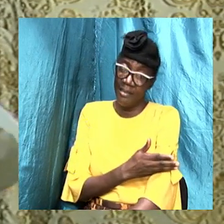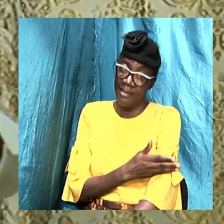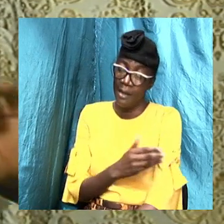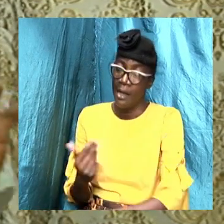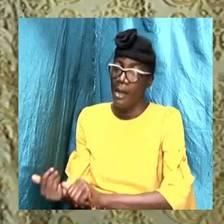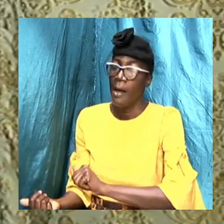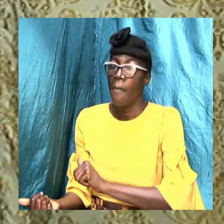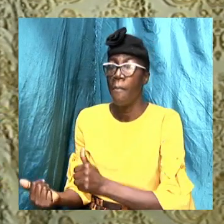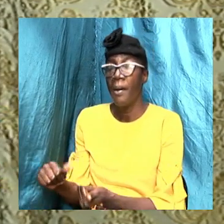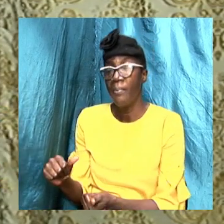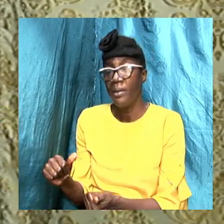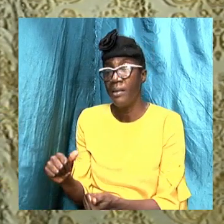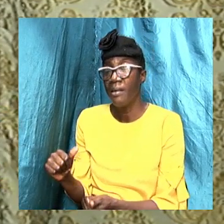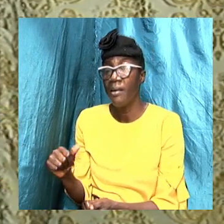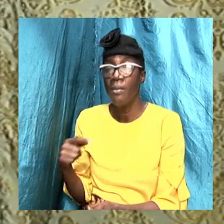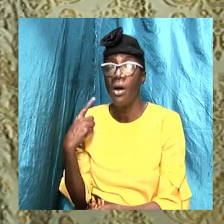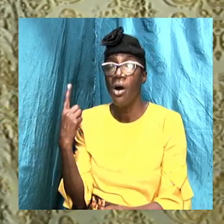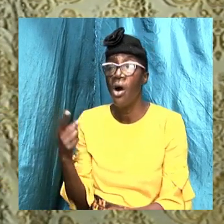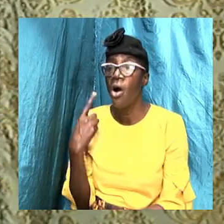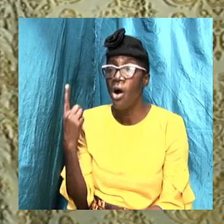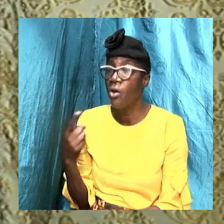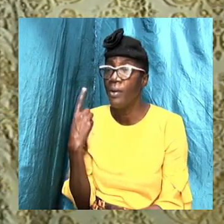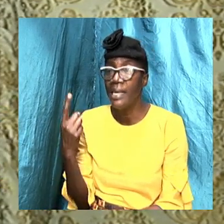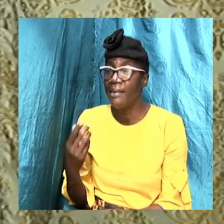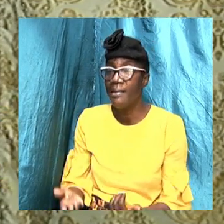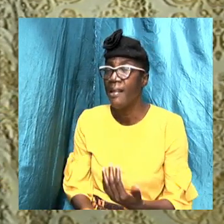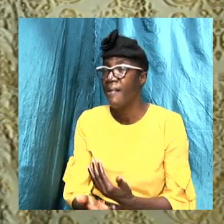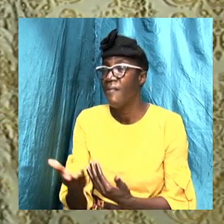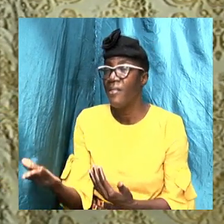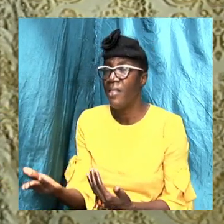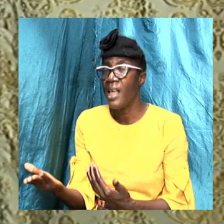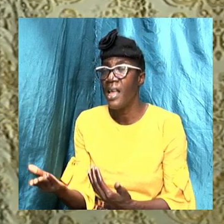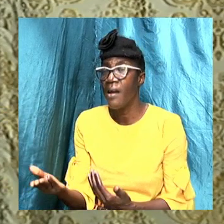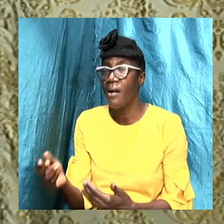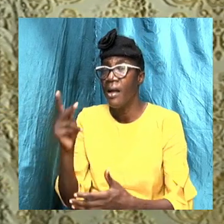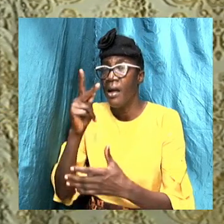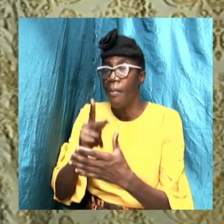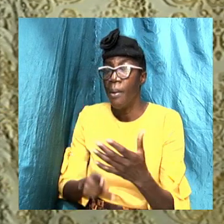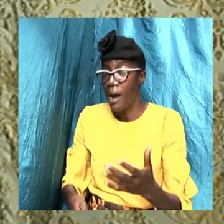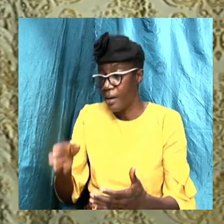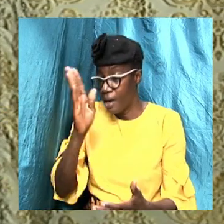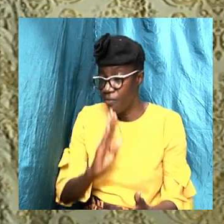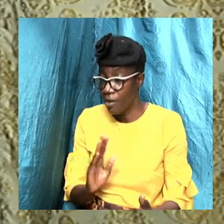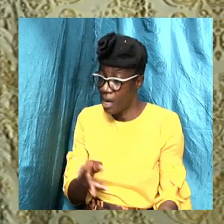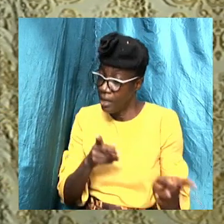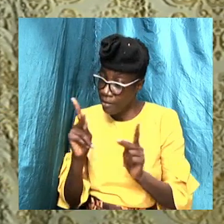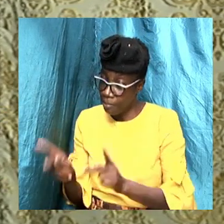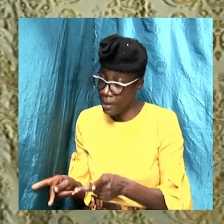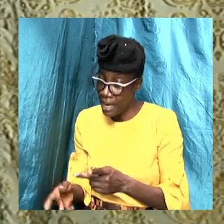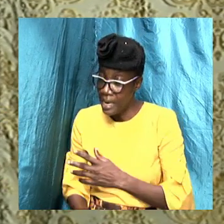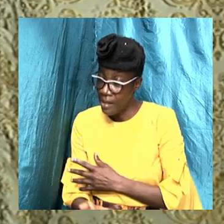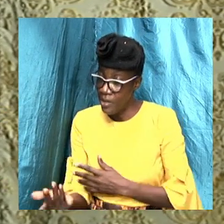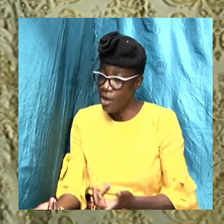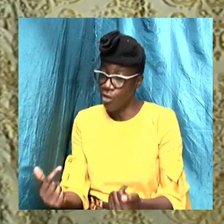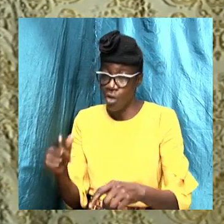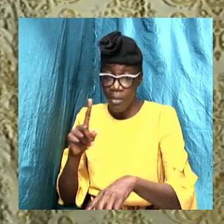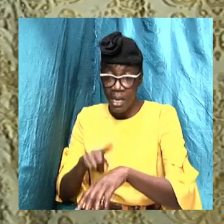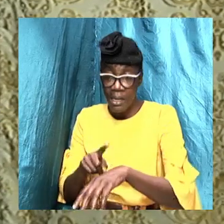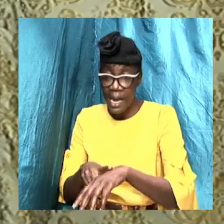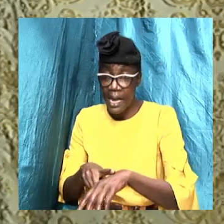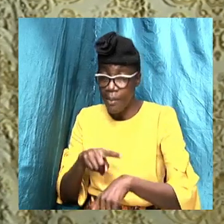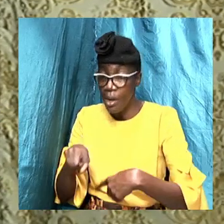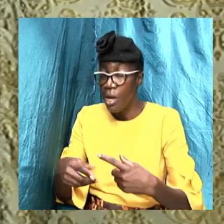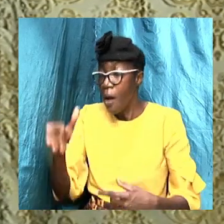always existed. And it was a part of his plan that there is coming a time when